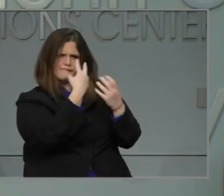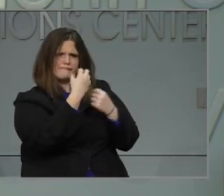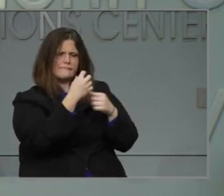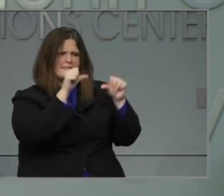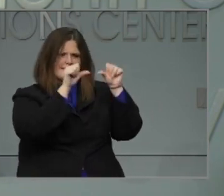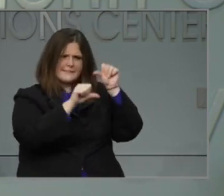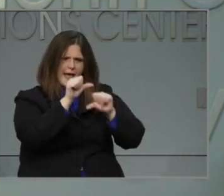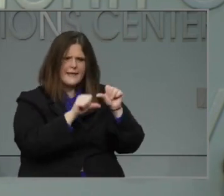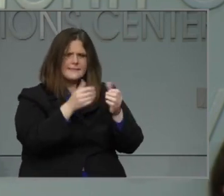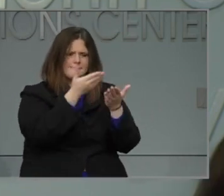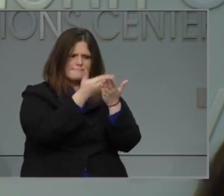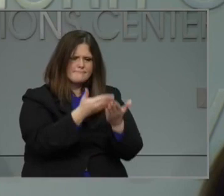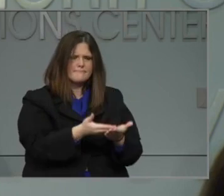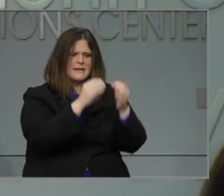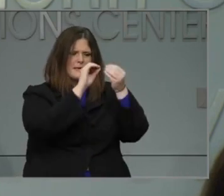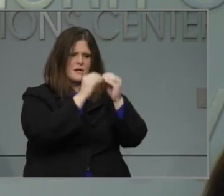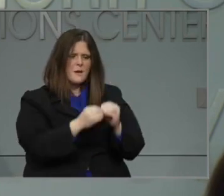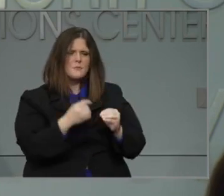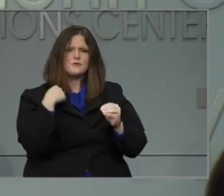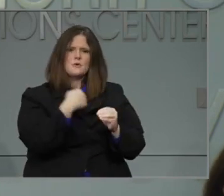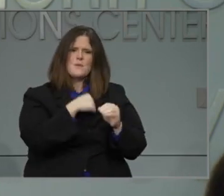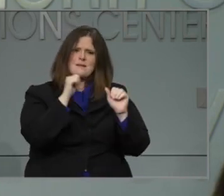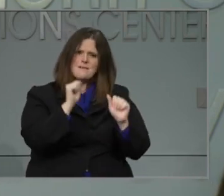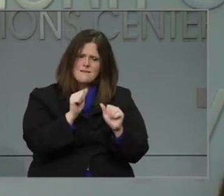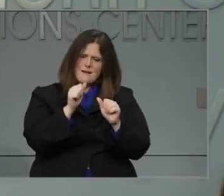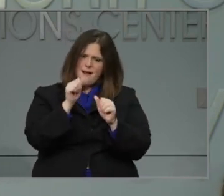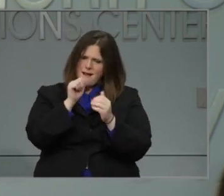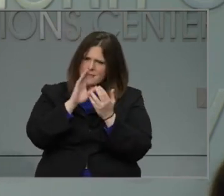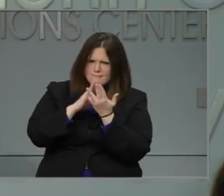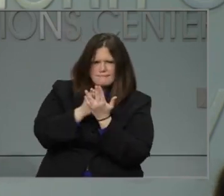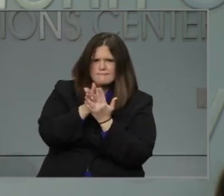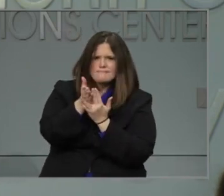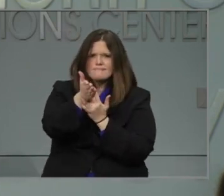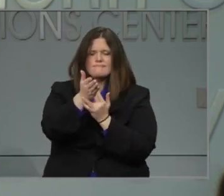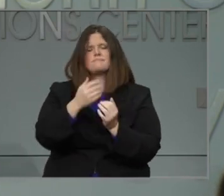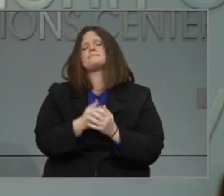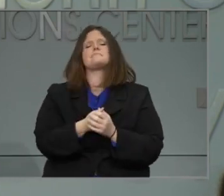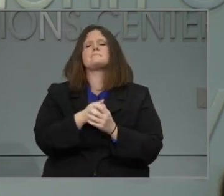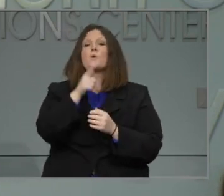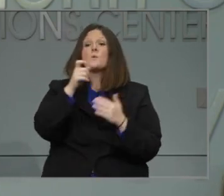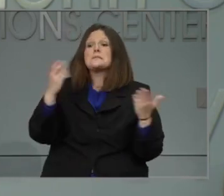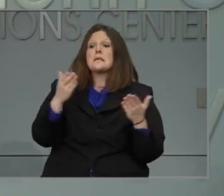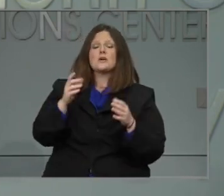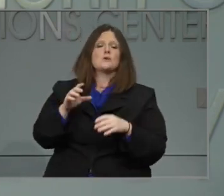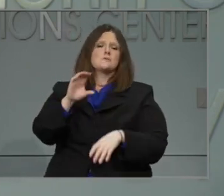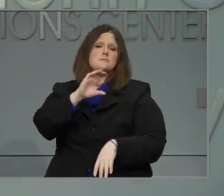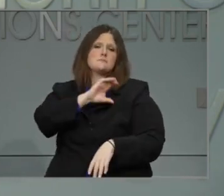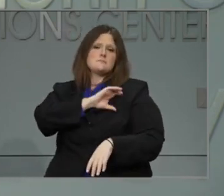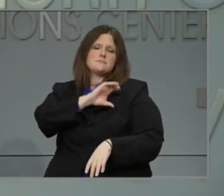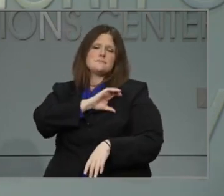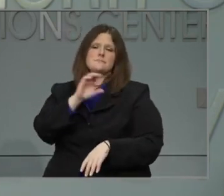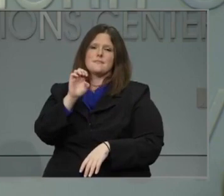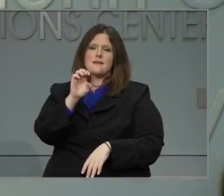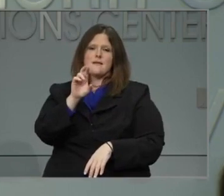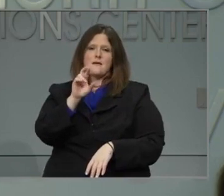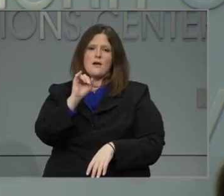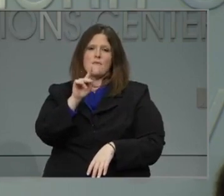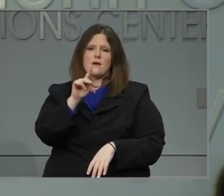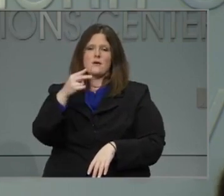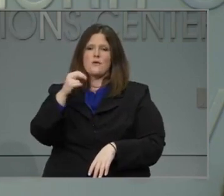headway against this pandemic. Also with us today is Secretary of Public Safety Eric Hooks,